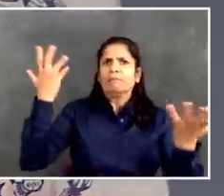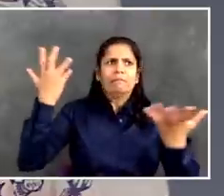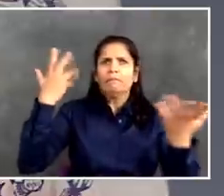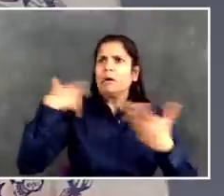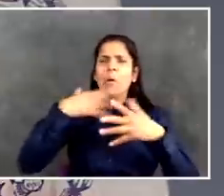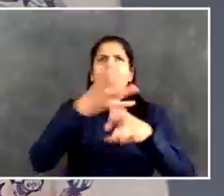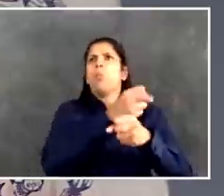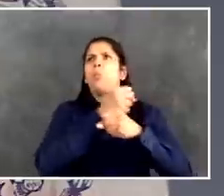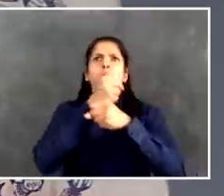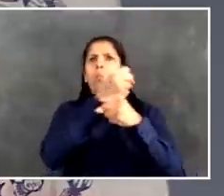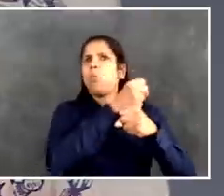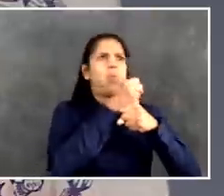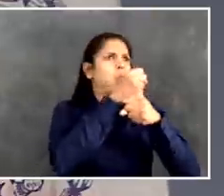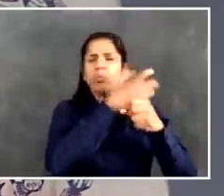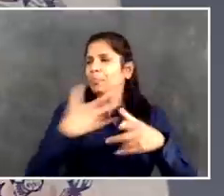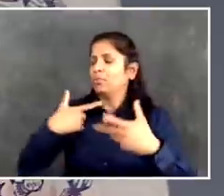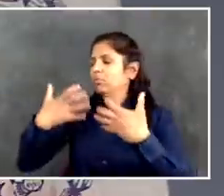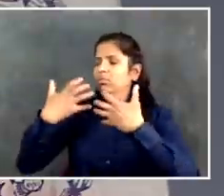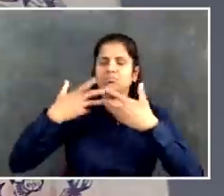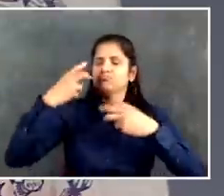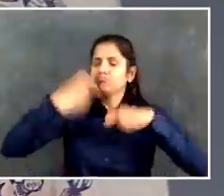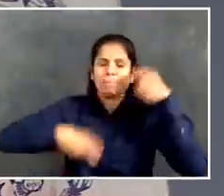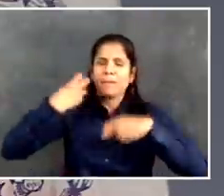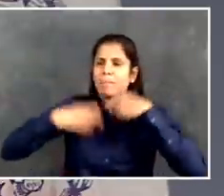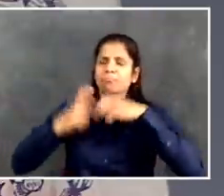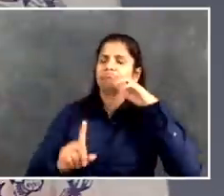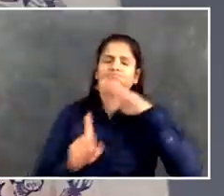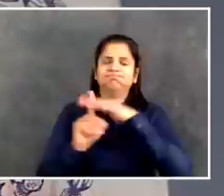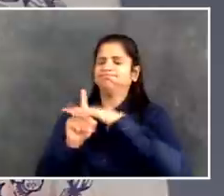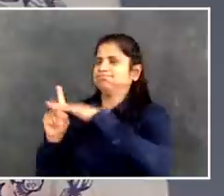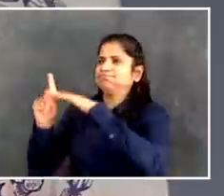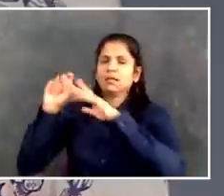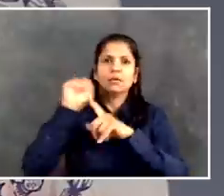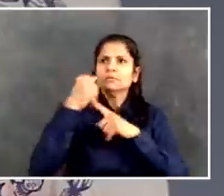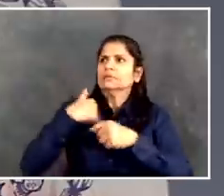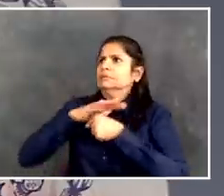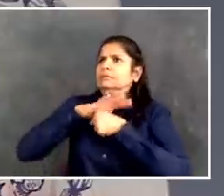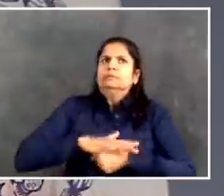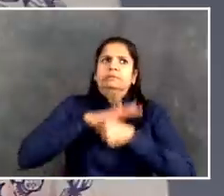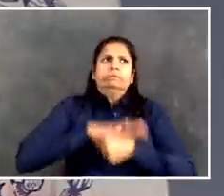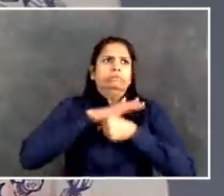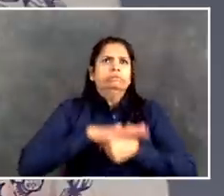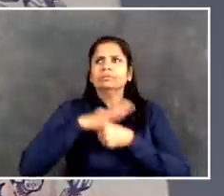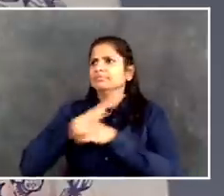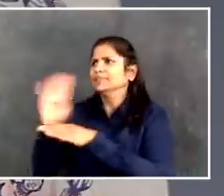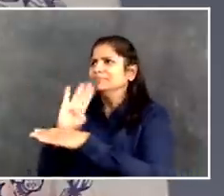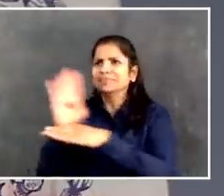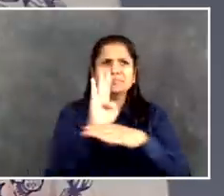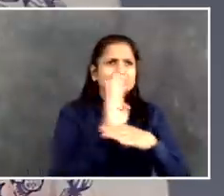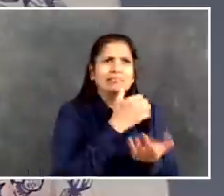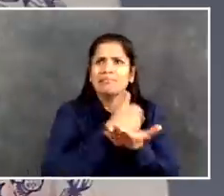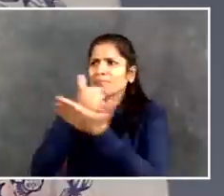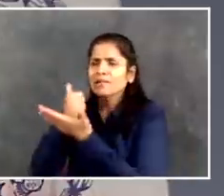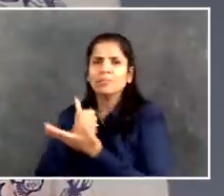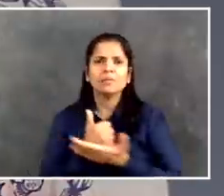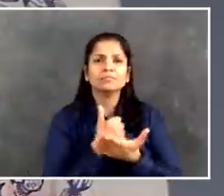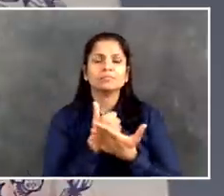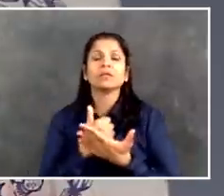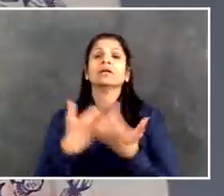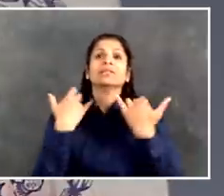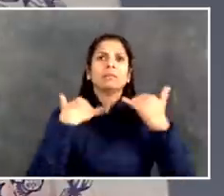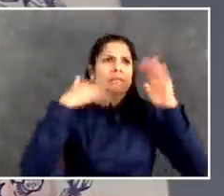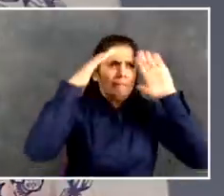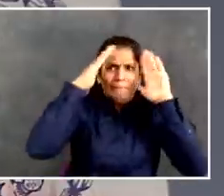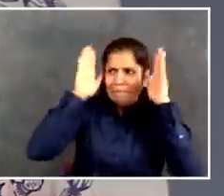hospitals and everything we needed to survive what looked like it was going to be a truly terrifying number of cases. Now that we have